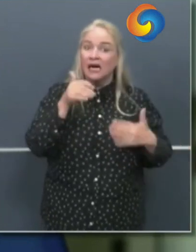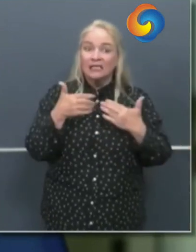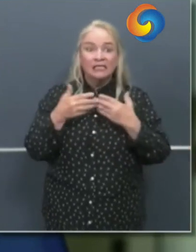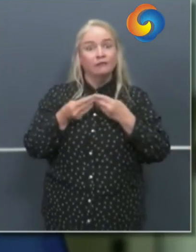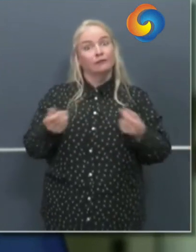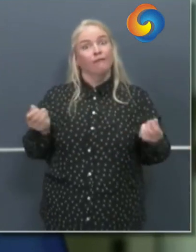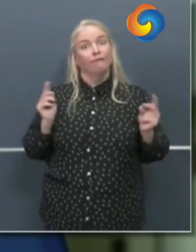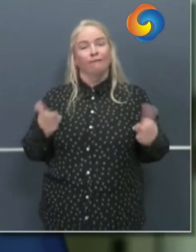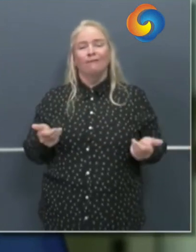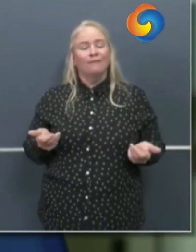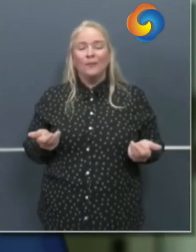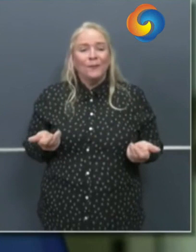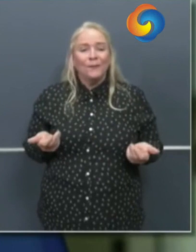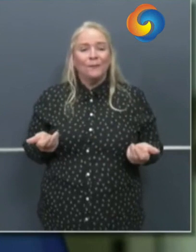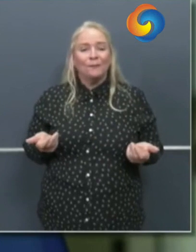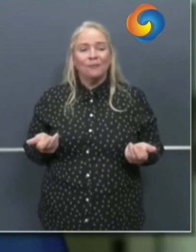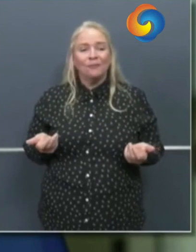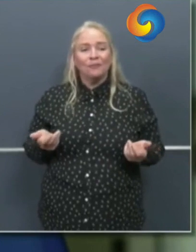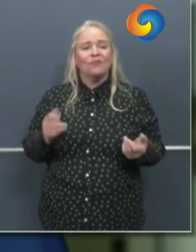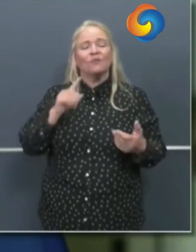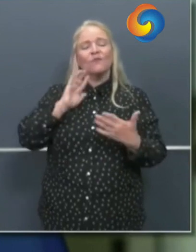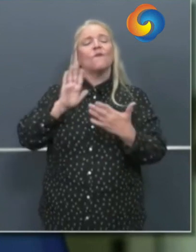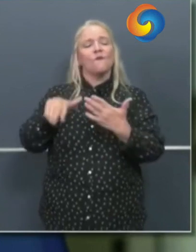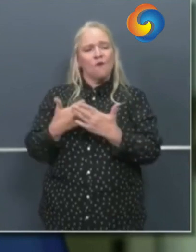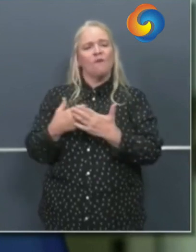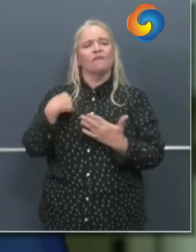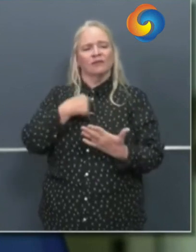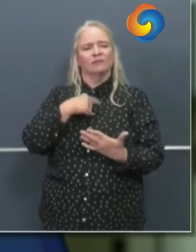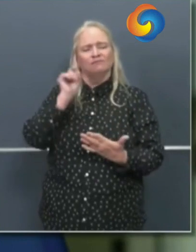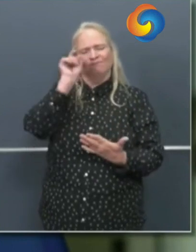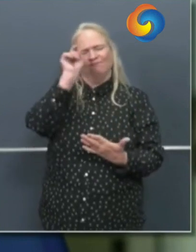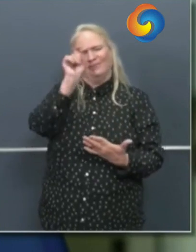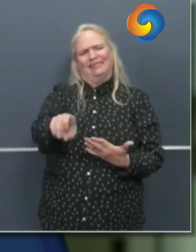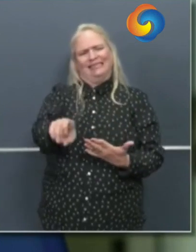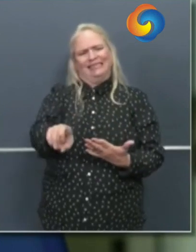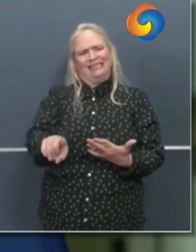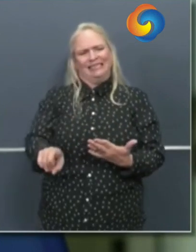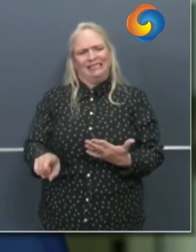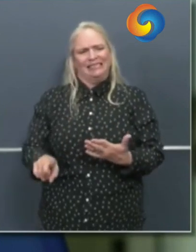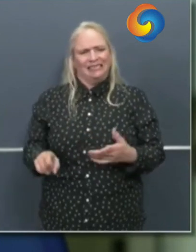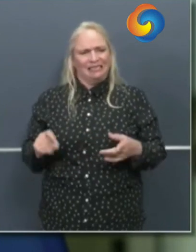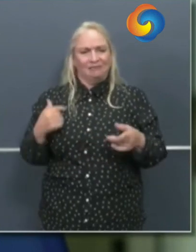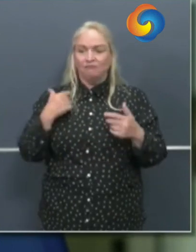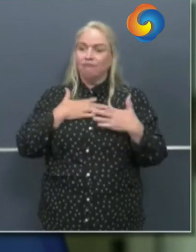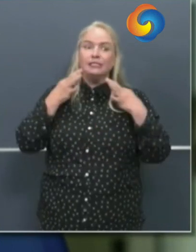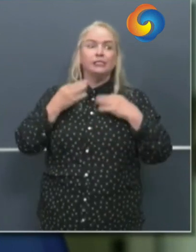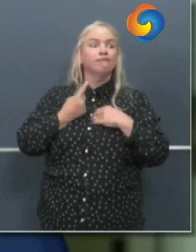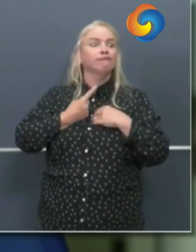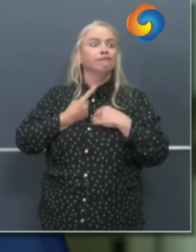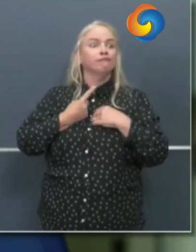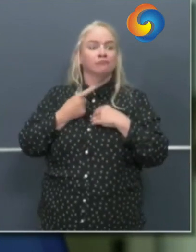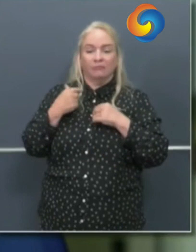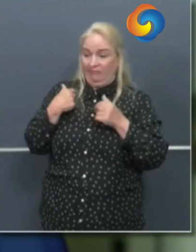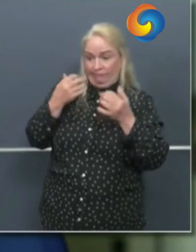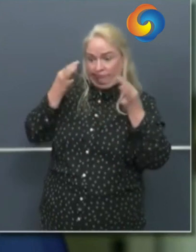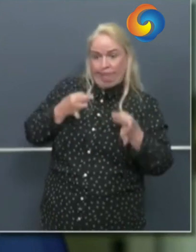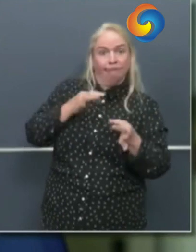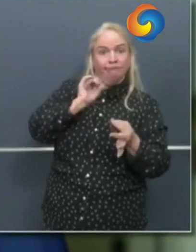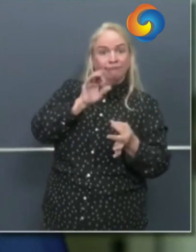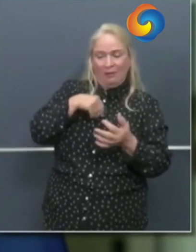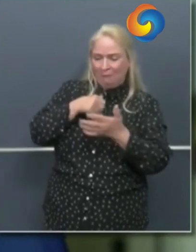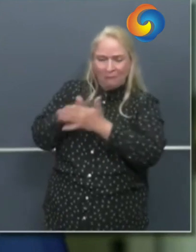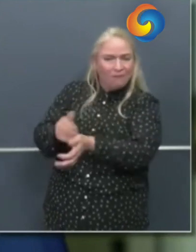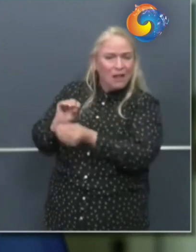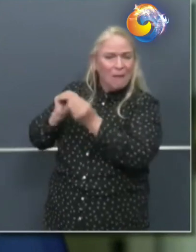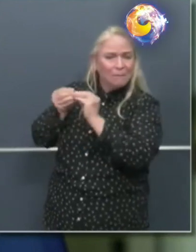foundational in terms of making a data informed decision on how to safely reopen our schools uh but